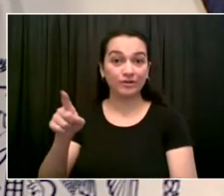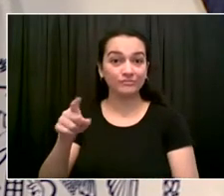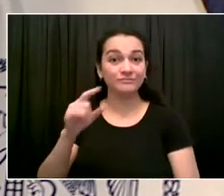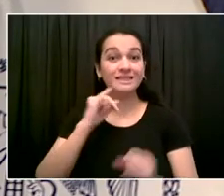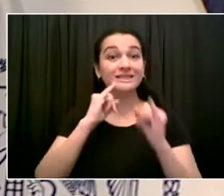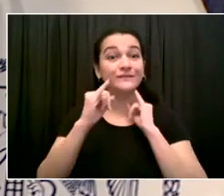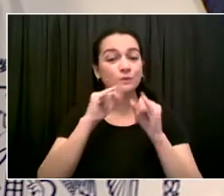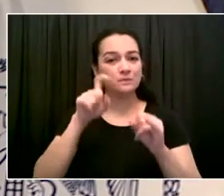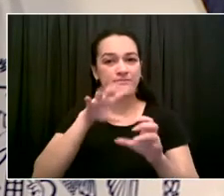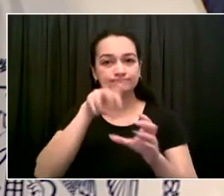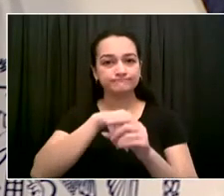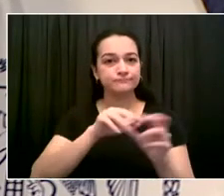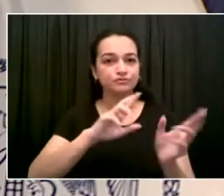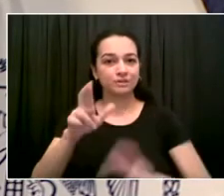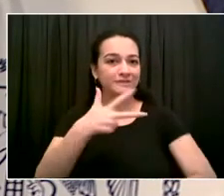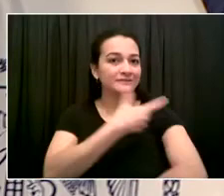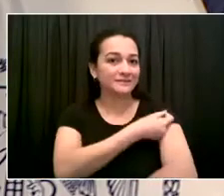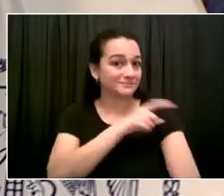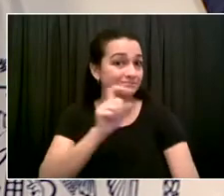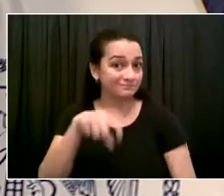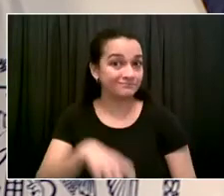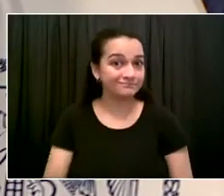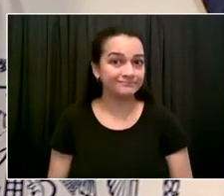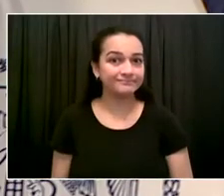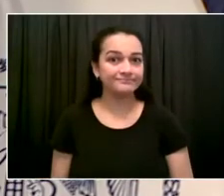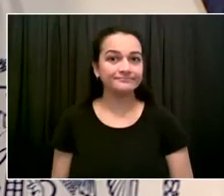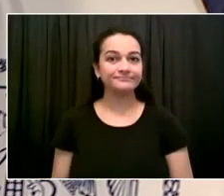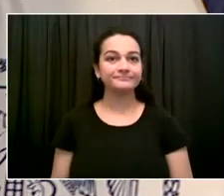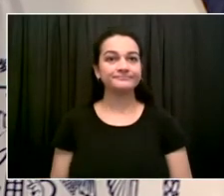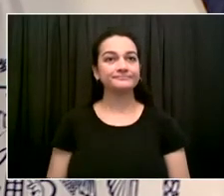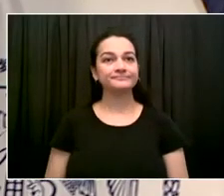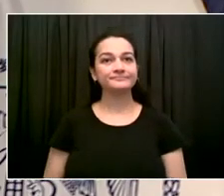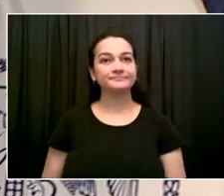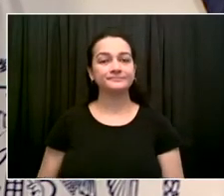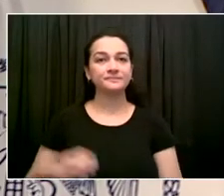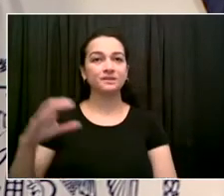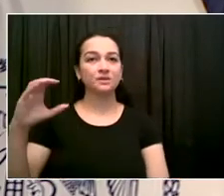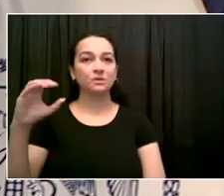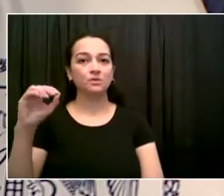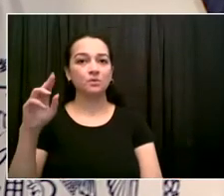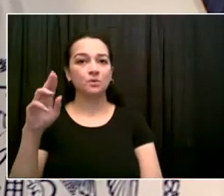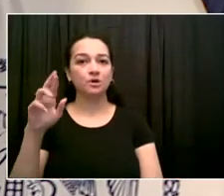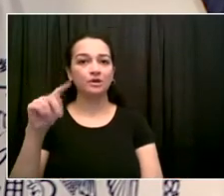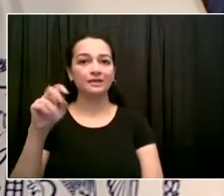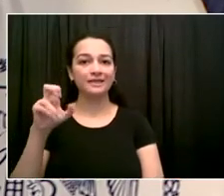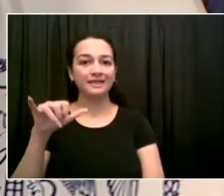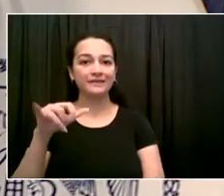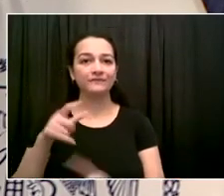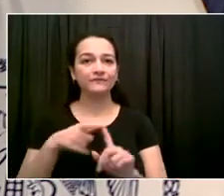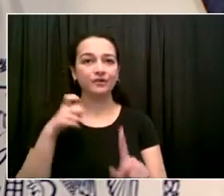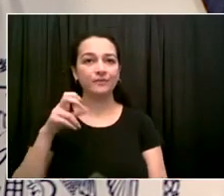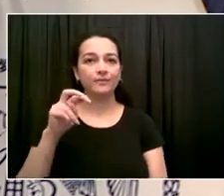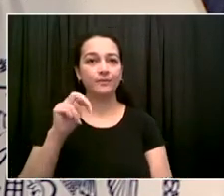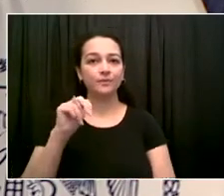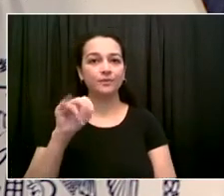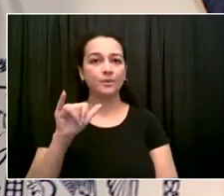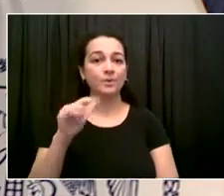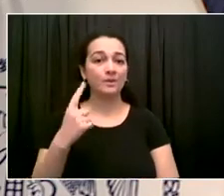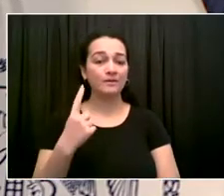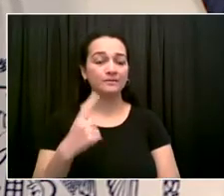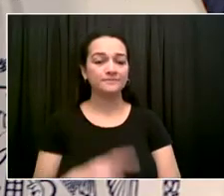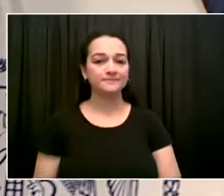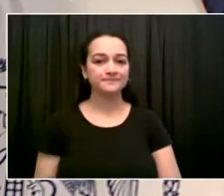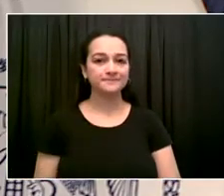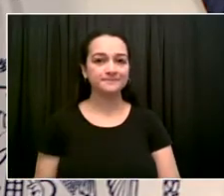Hi, Mr. Mayor. How are you? Good, Courtney. How you been? I'm good. Thank you. So I want to swing back to